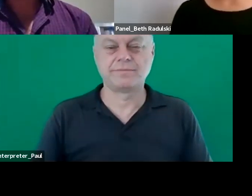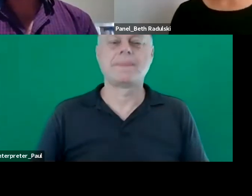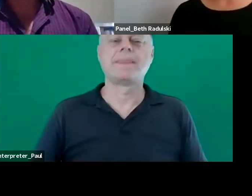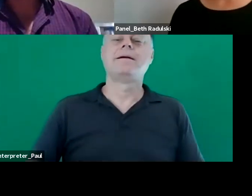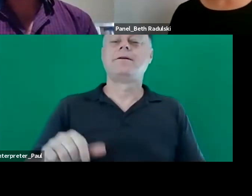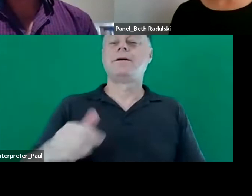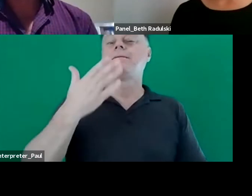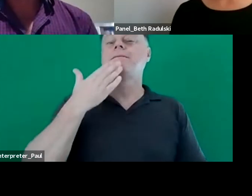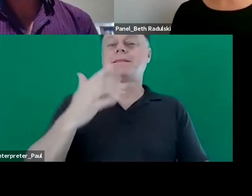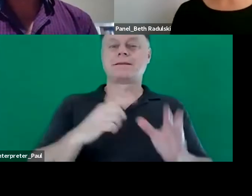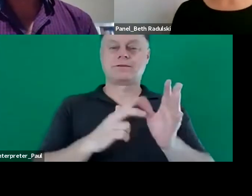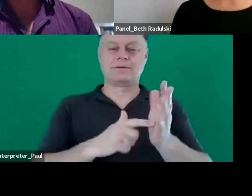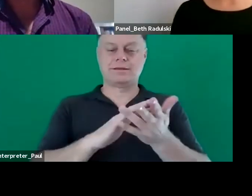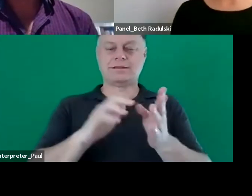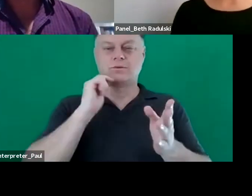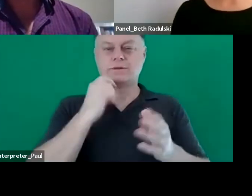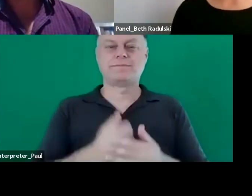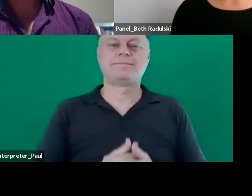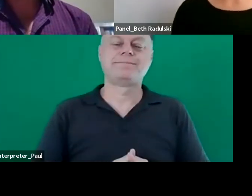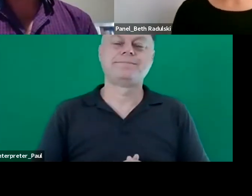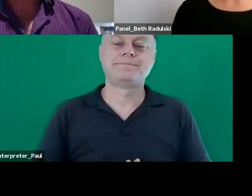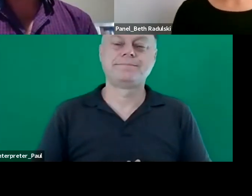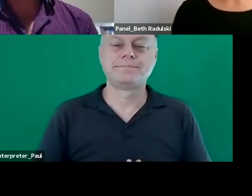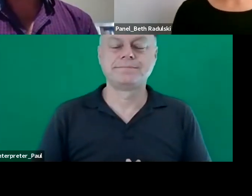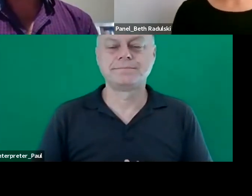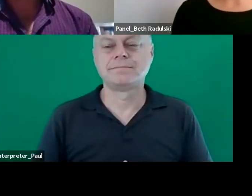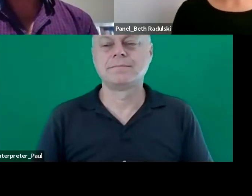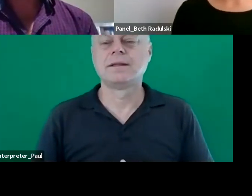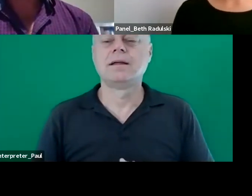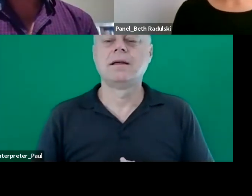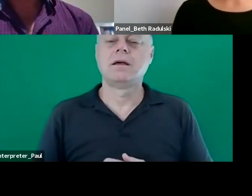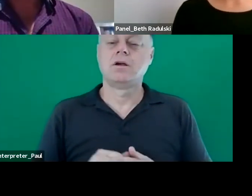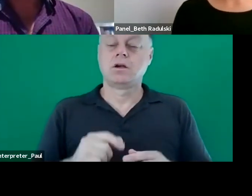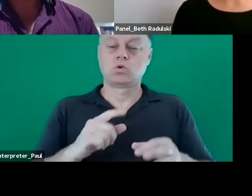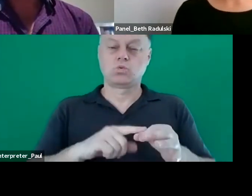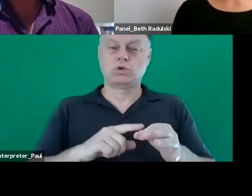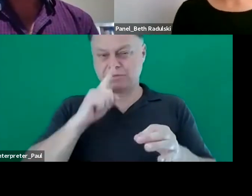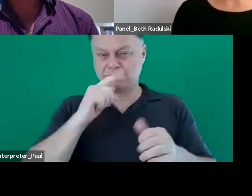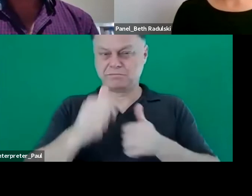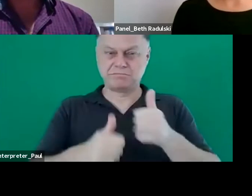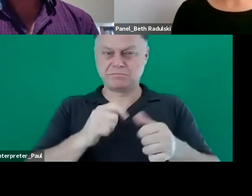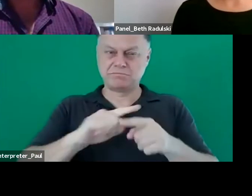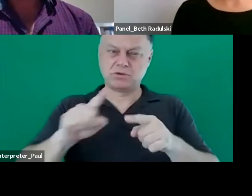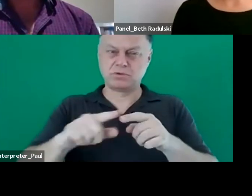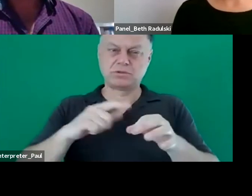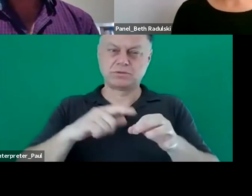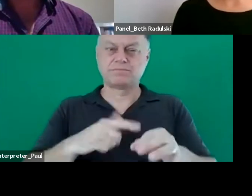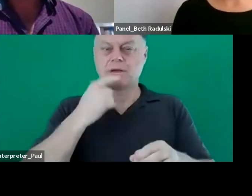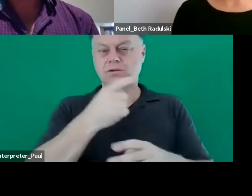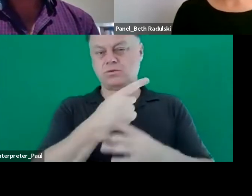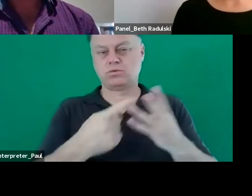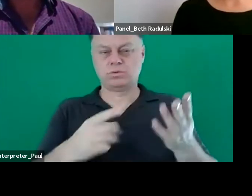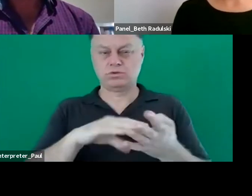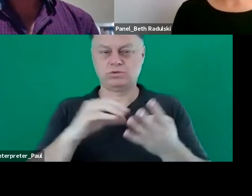anthony i can sure do that so the question with the most votes is to all students